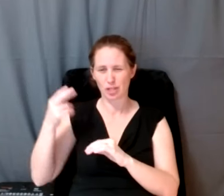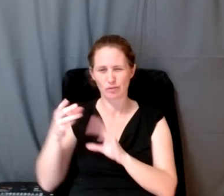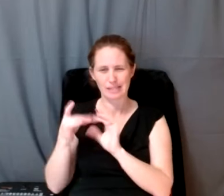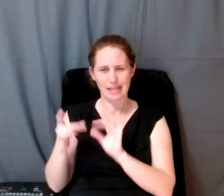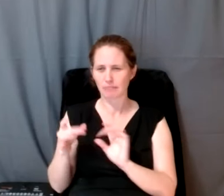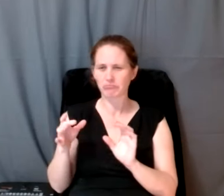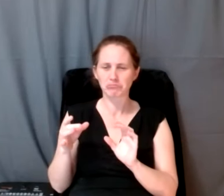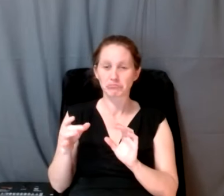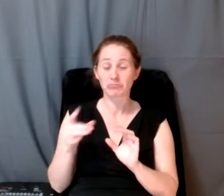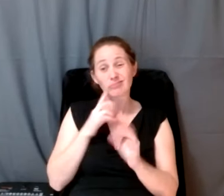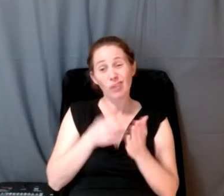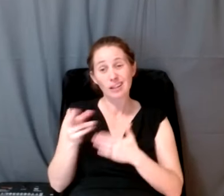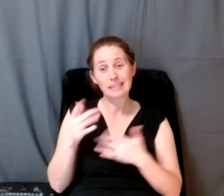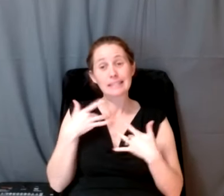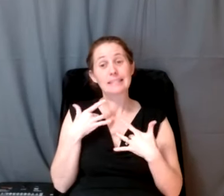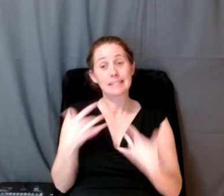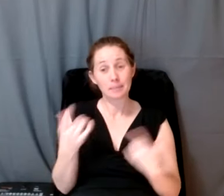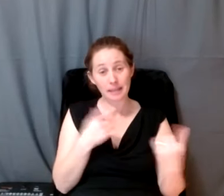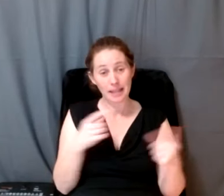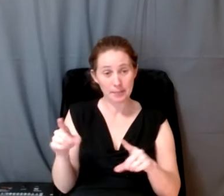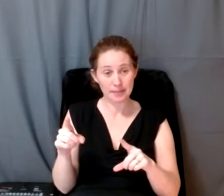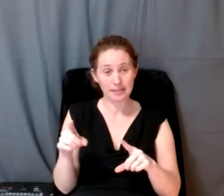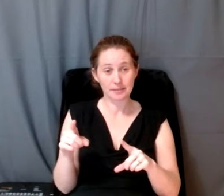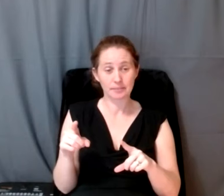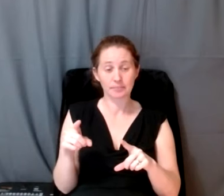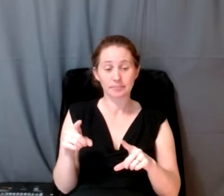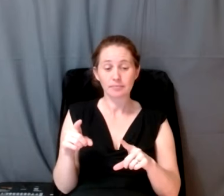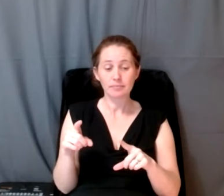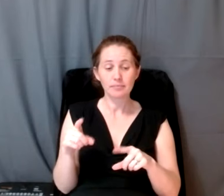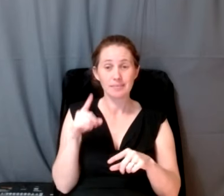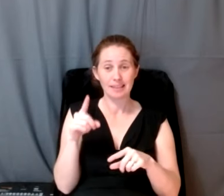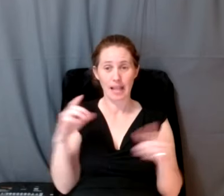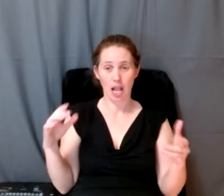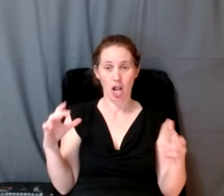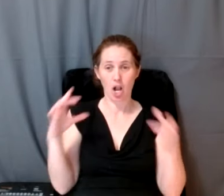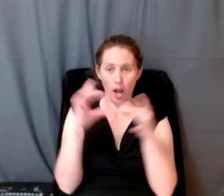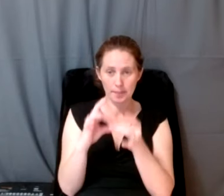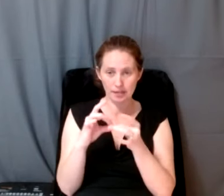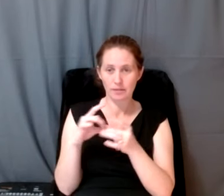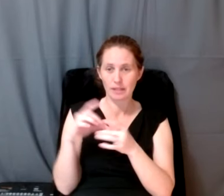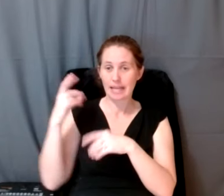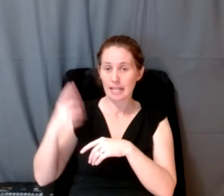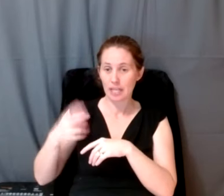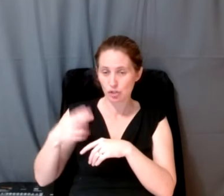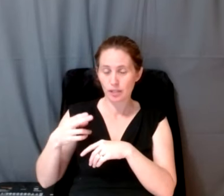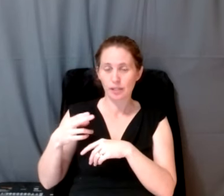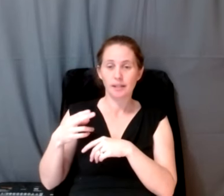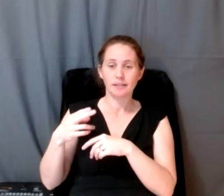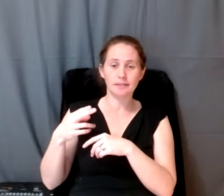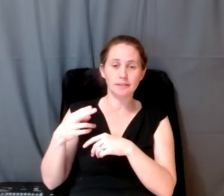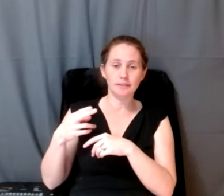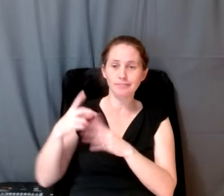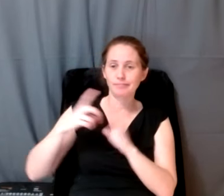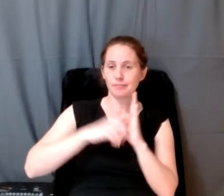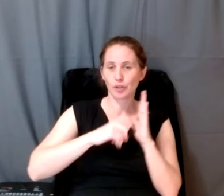saying. And in fact, what usually happens is that that combination of the tribal histories of the